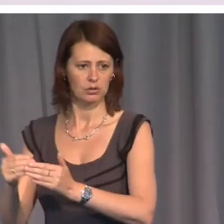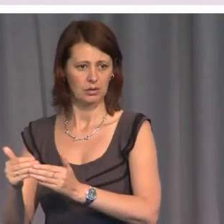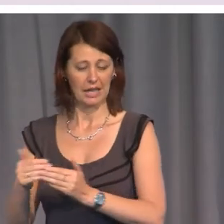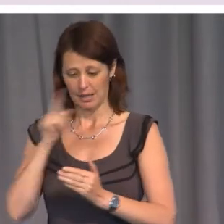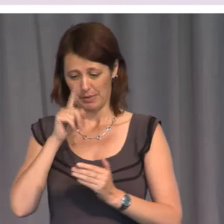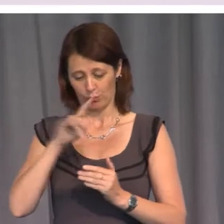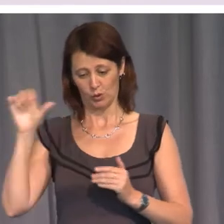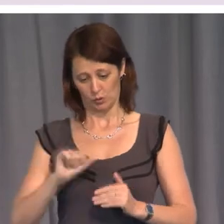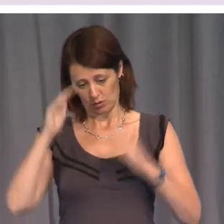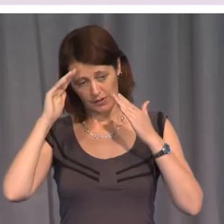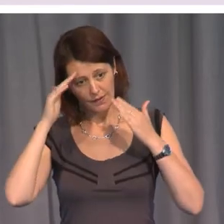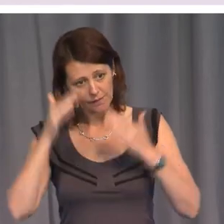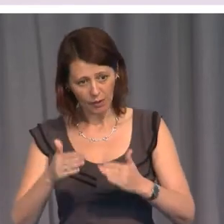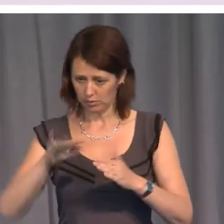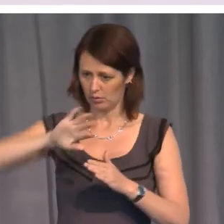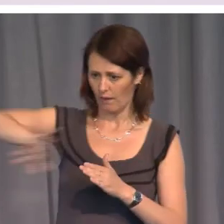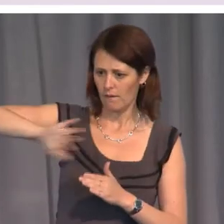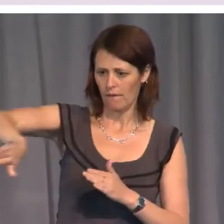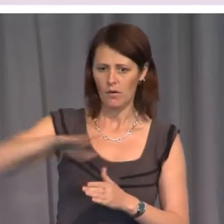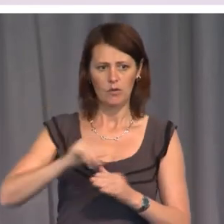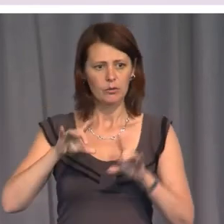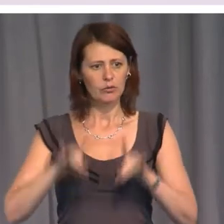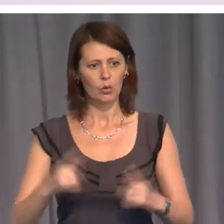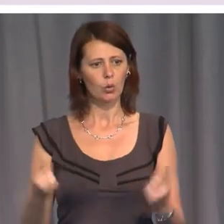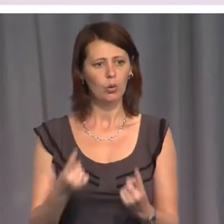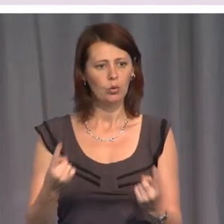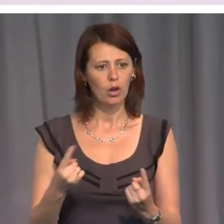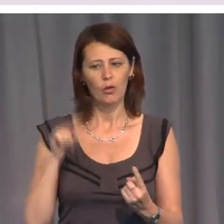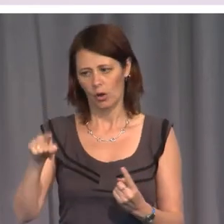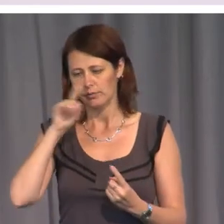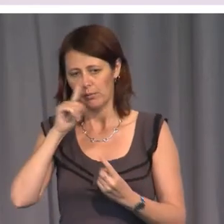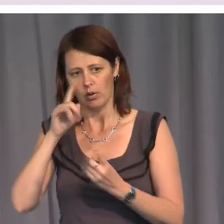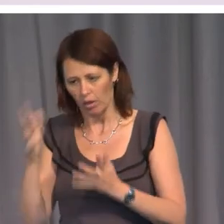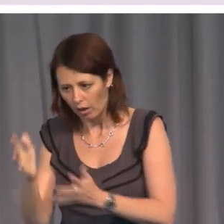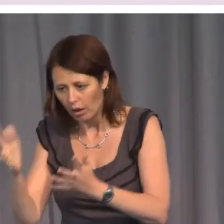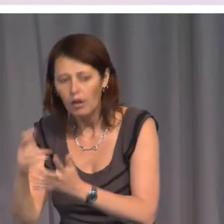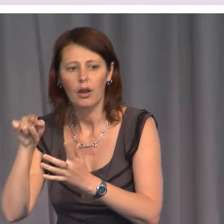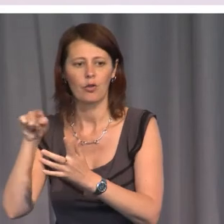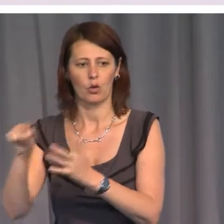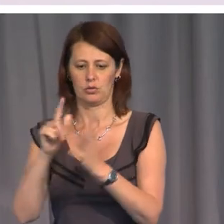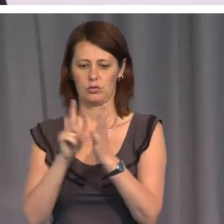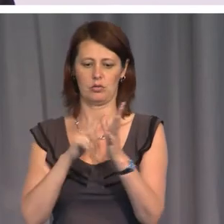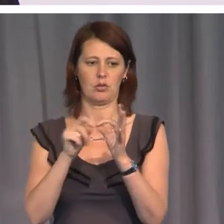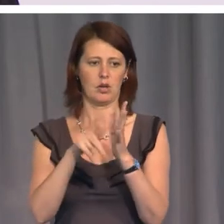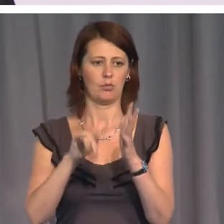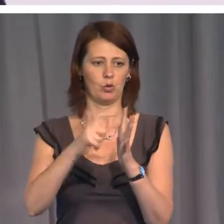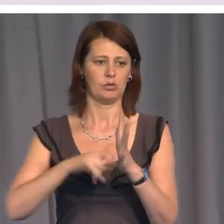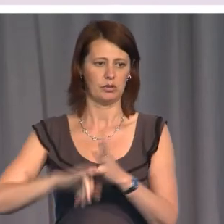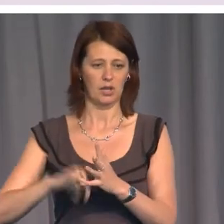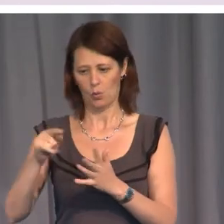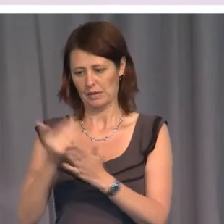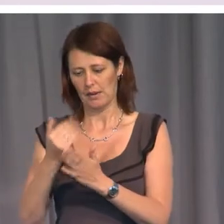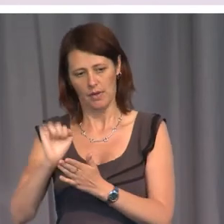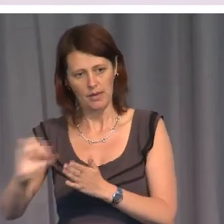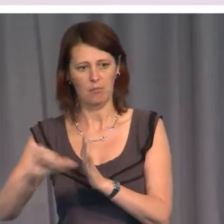we should be keeping out of Australia are those who aid and abet the abusers, and we should keep their money and